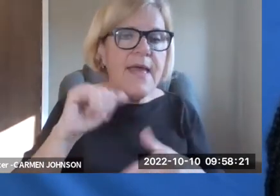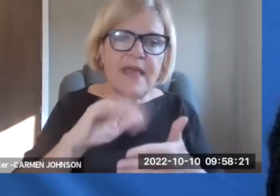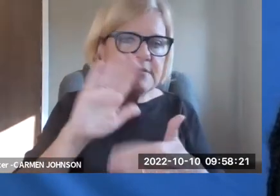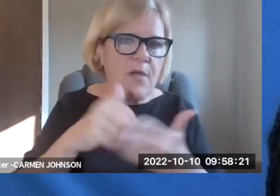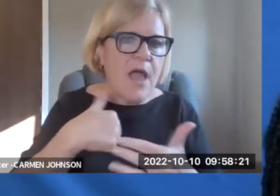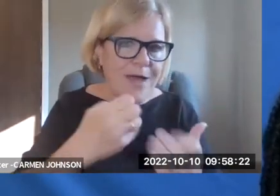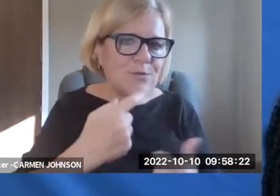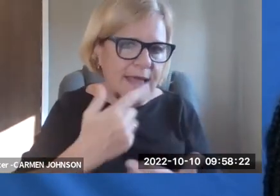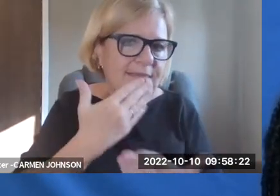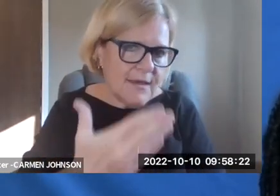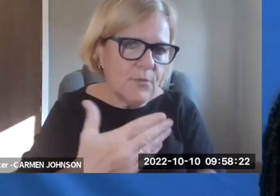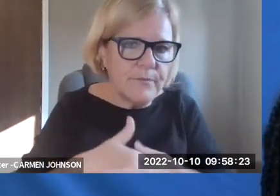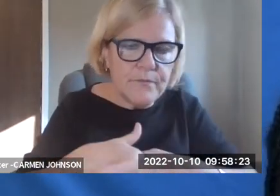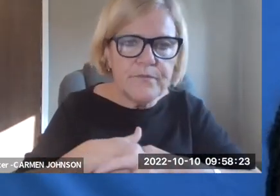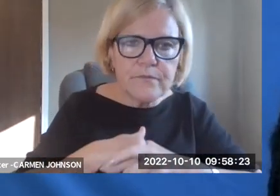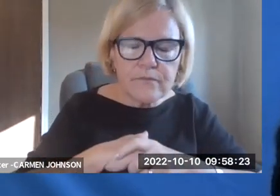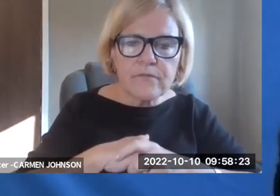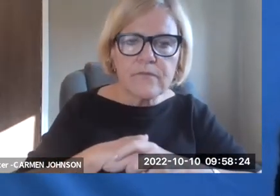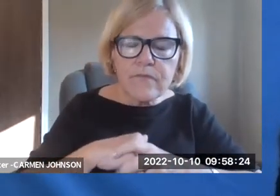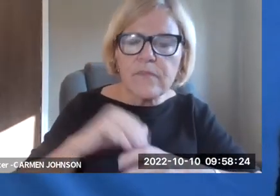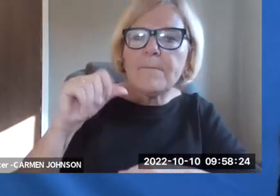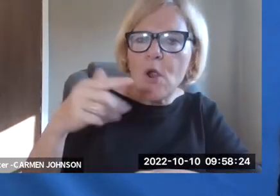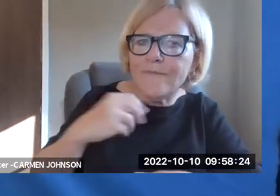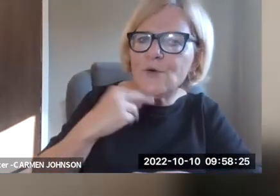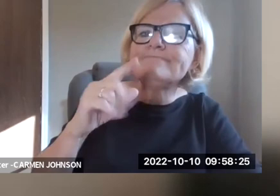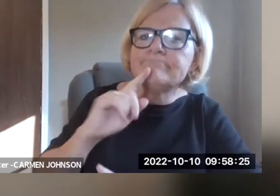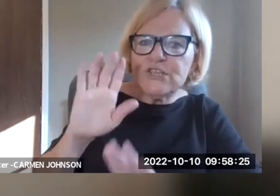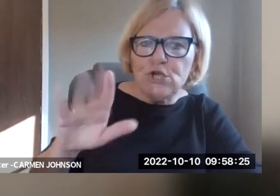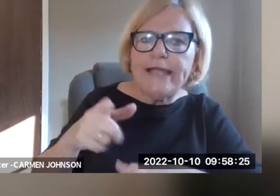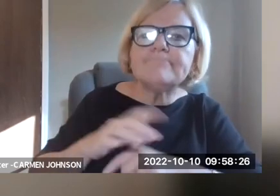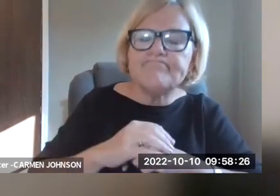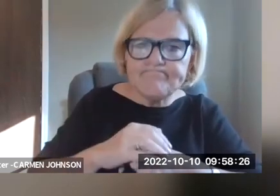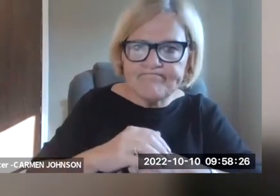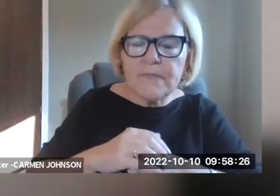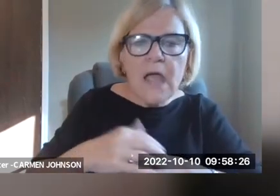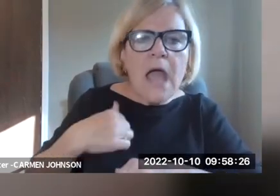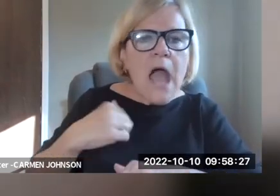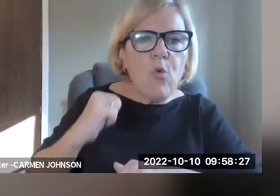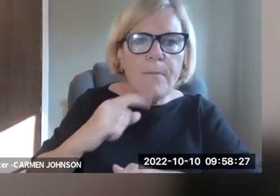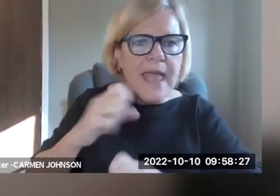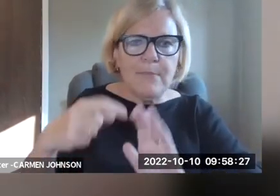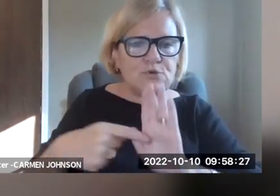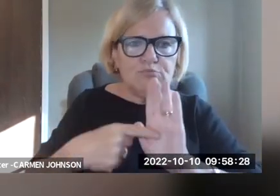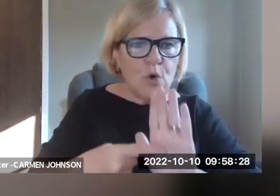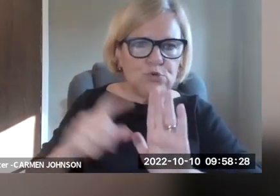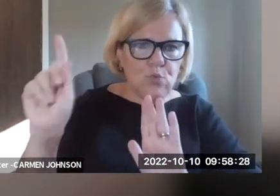someone who is in a higher, more administrative position, for example, that's all I wanted to say. Thank you.